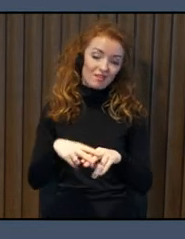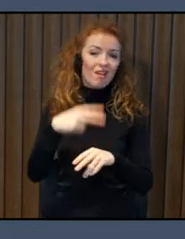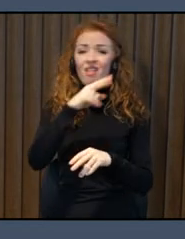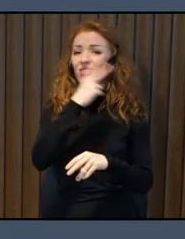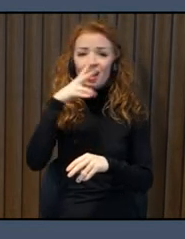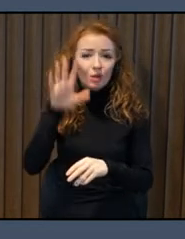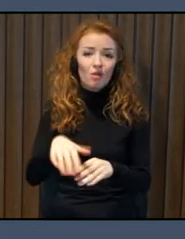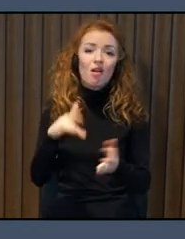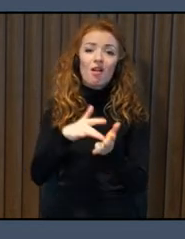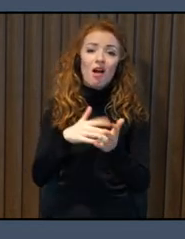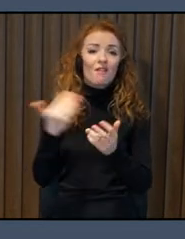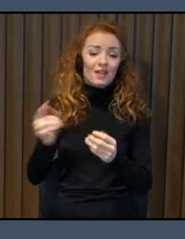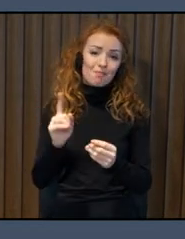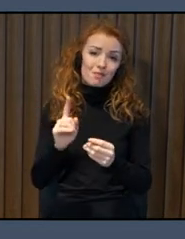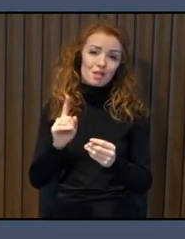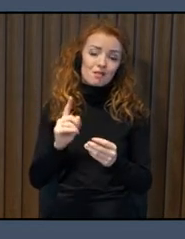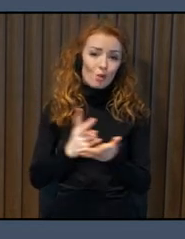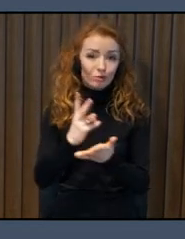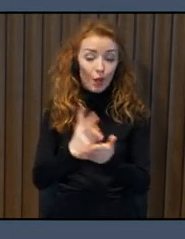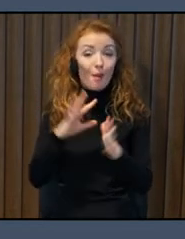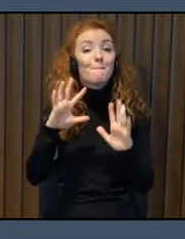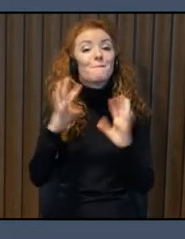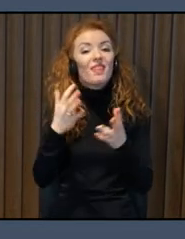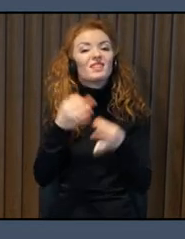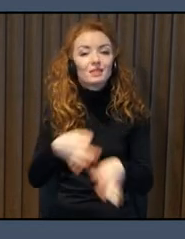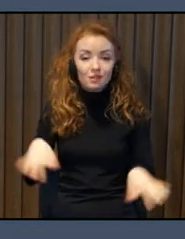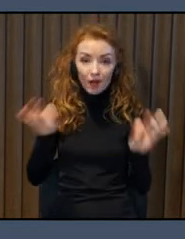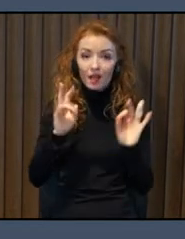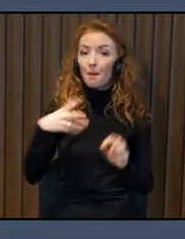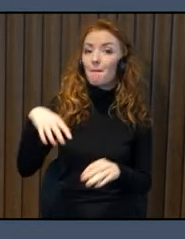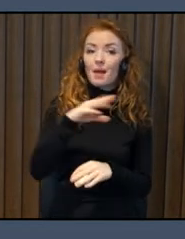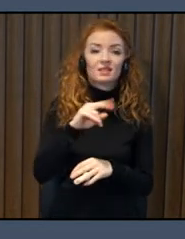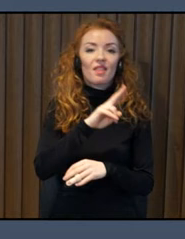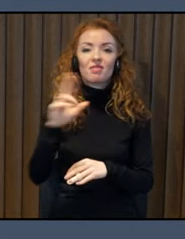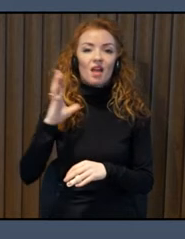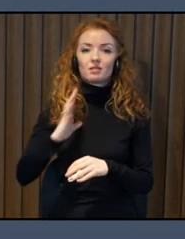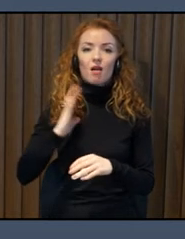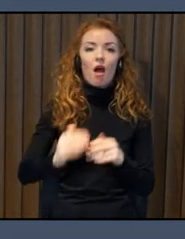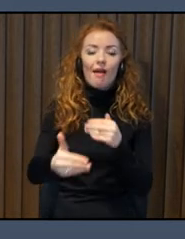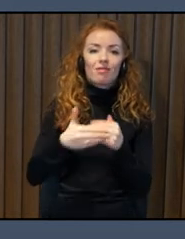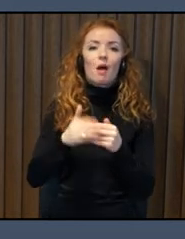it is also important to note that we don't expect all nature to be accessible for everyone.